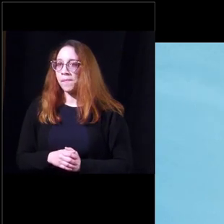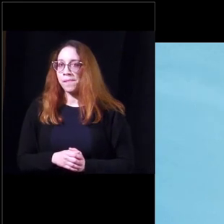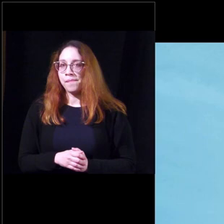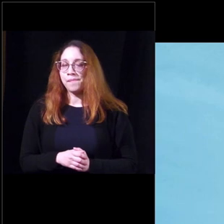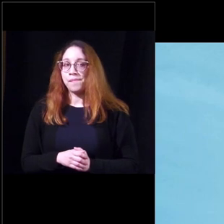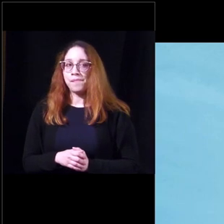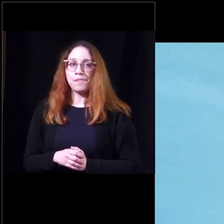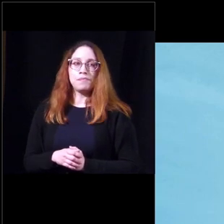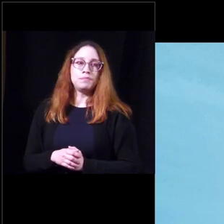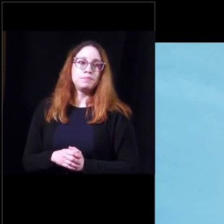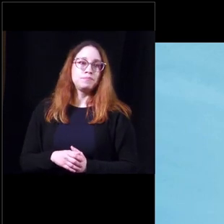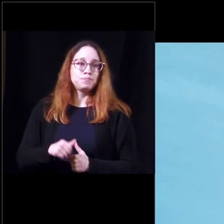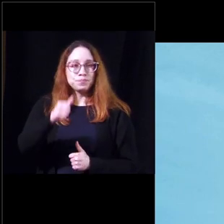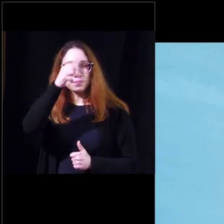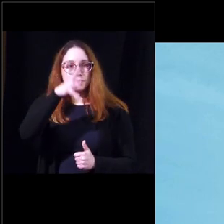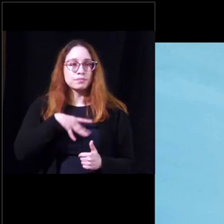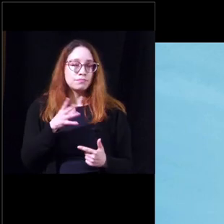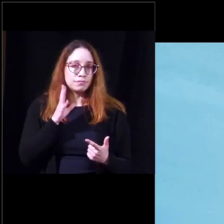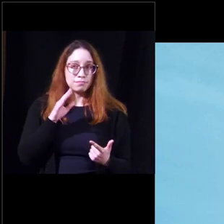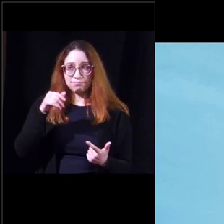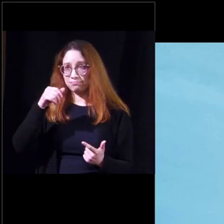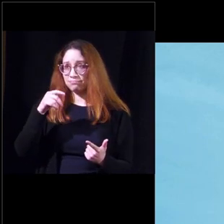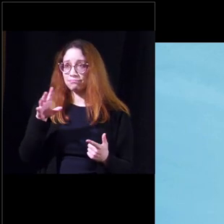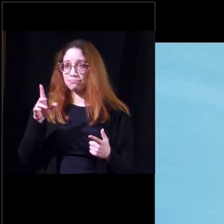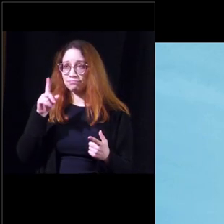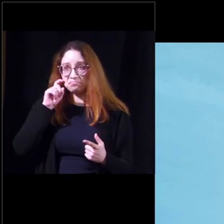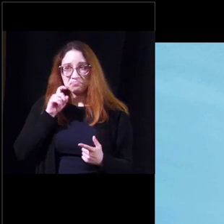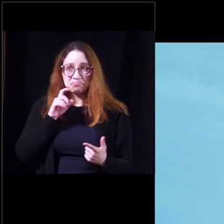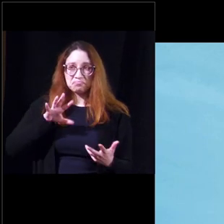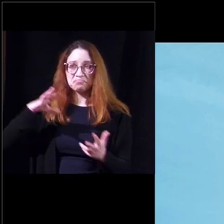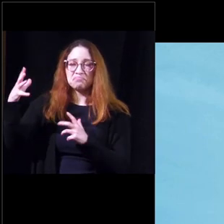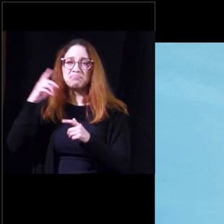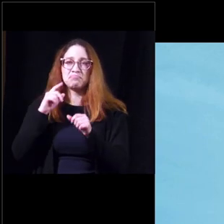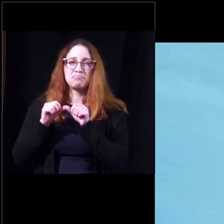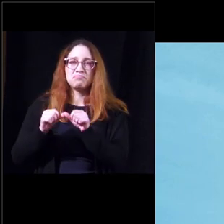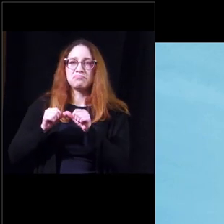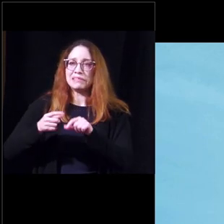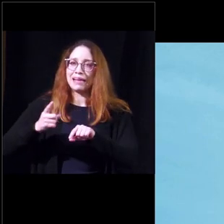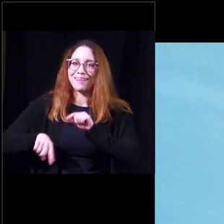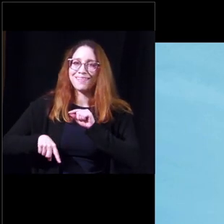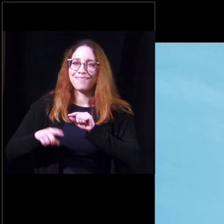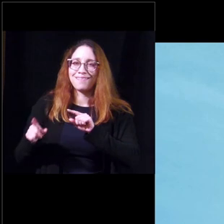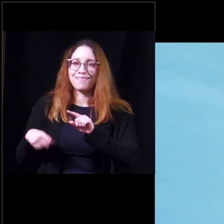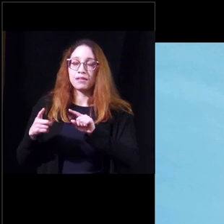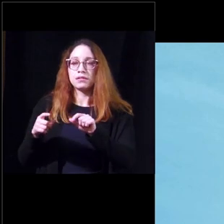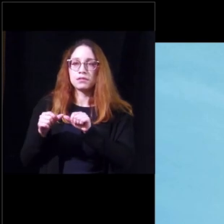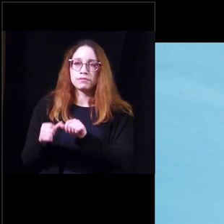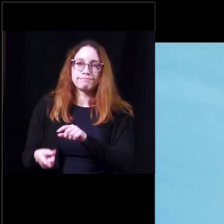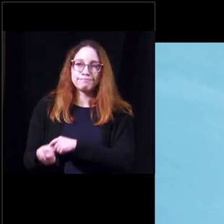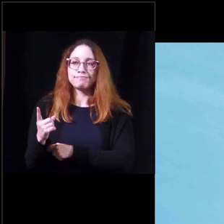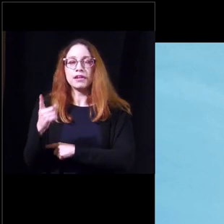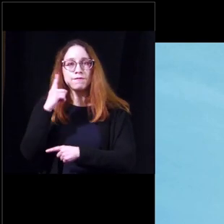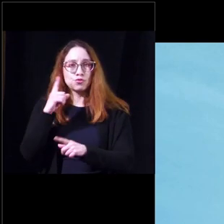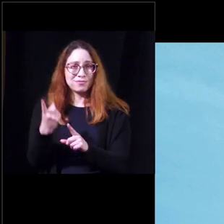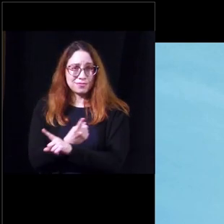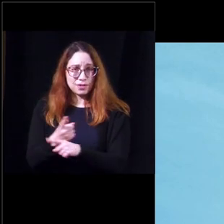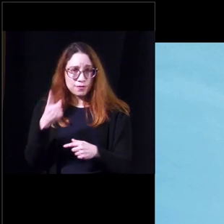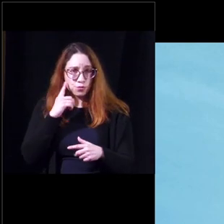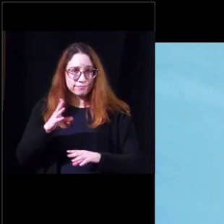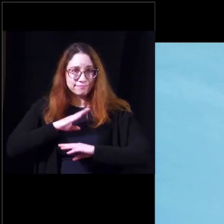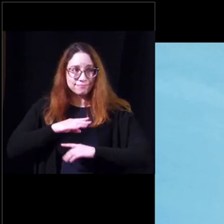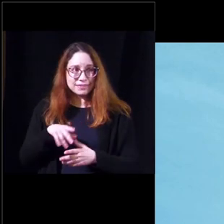so male sexual dysfunction is defined as the persistent inability to achieve or maintain an erection sufficient for